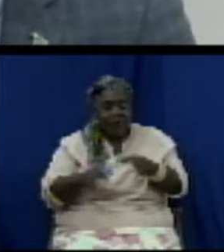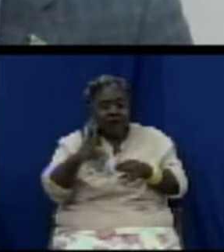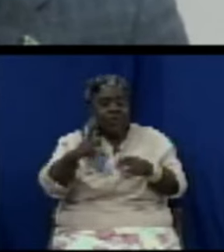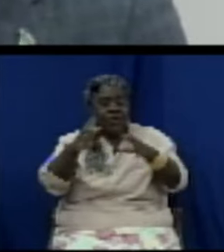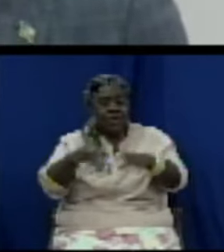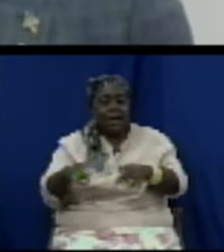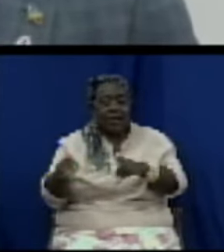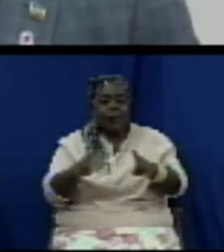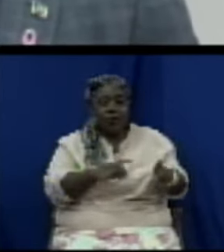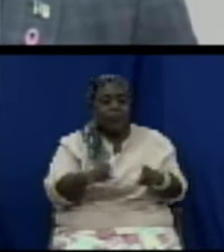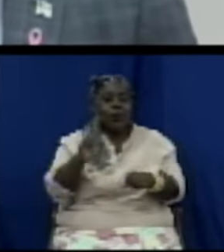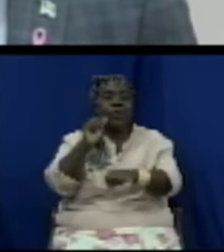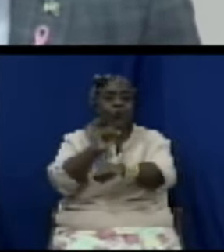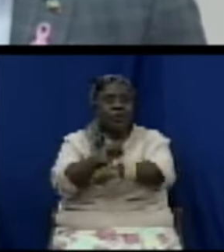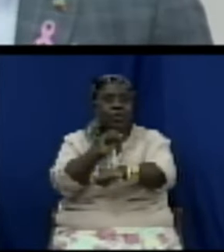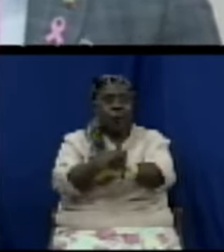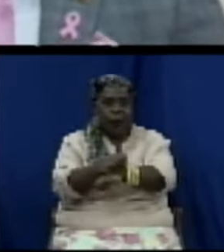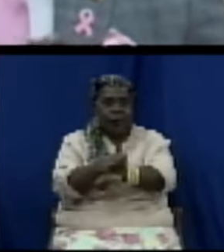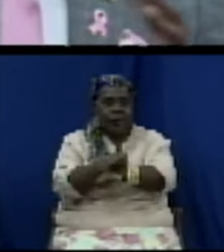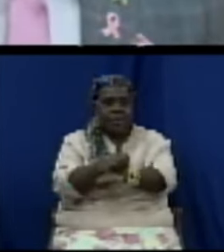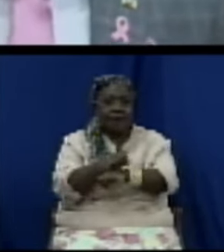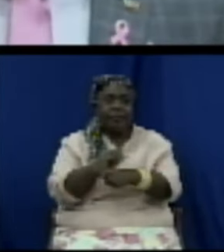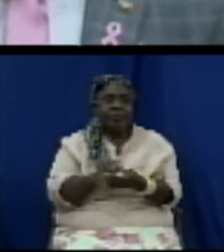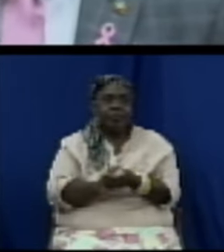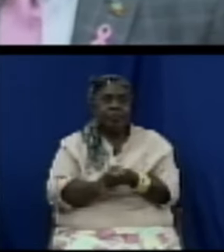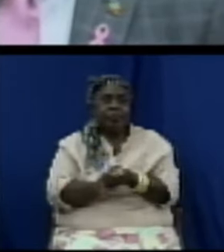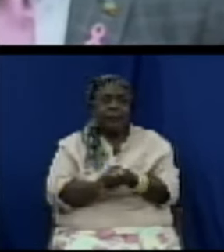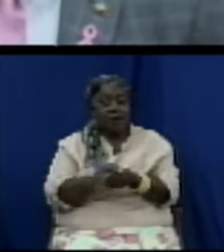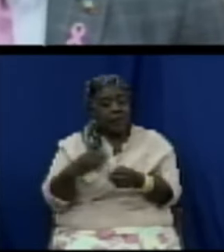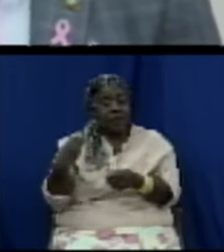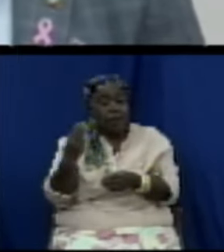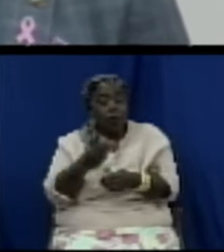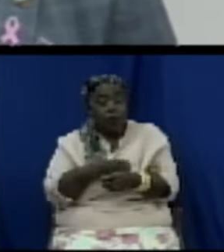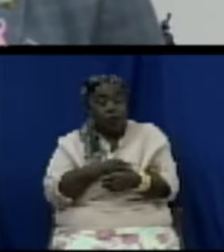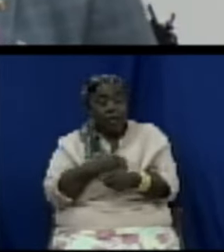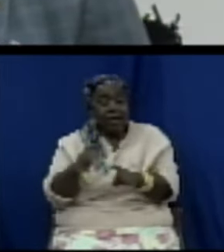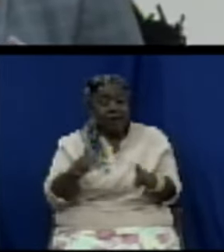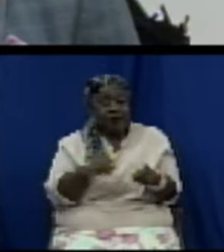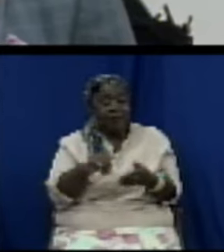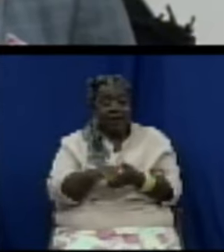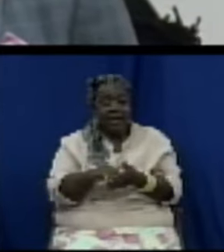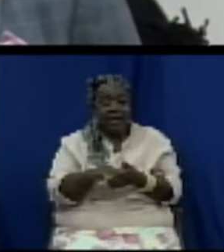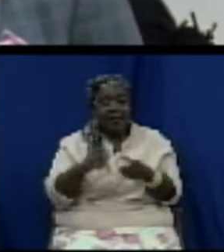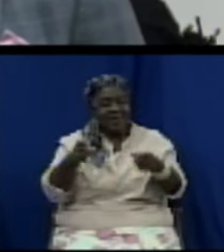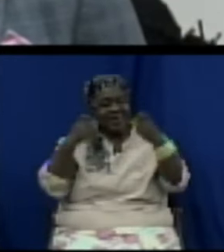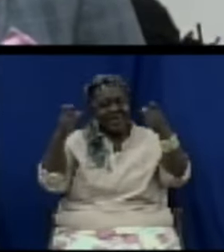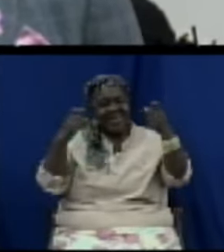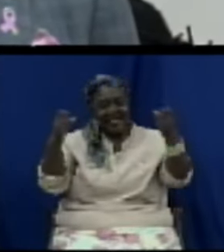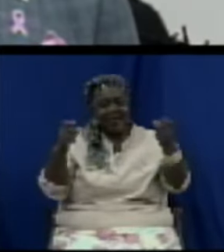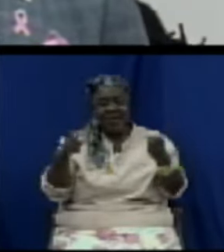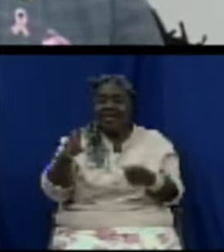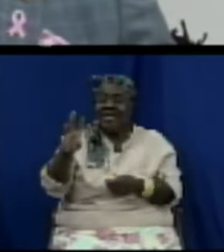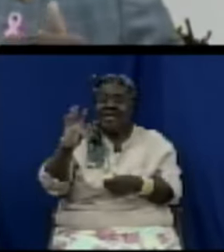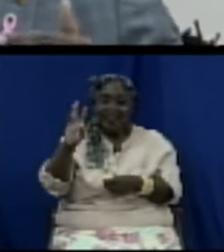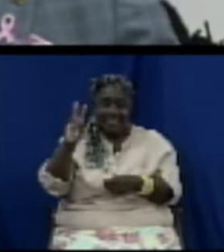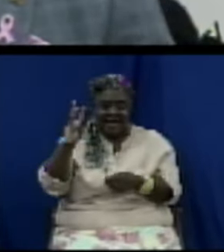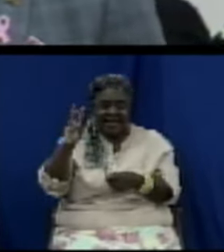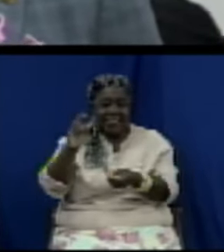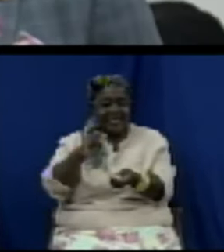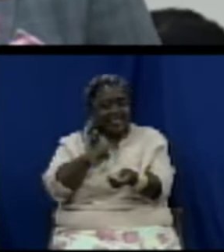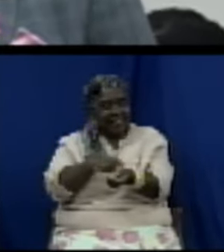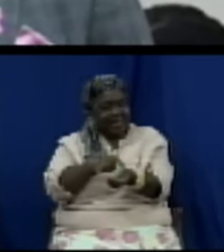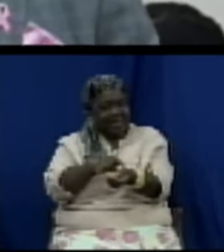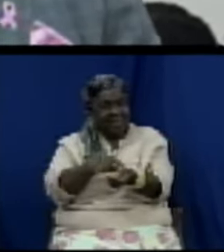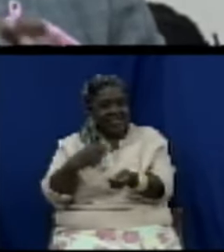produce in this space. And so we have done that. And so I want to congratulate those six nurses as we continue to build